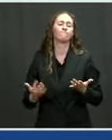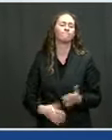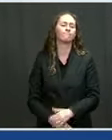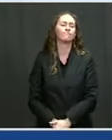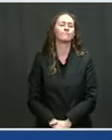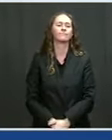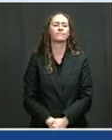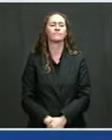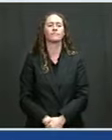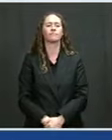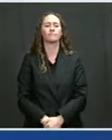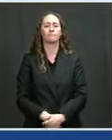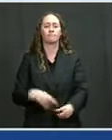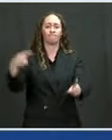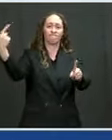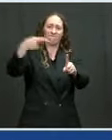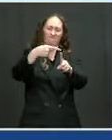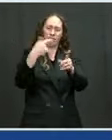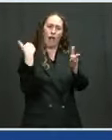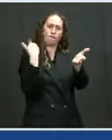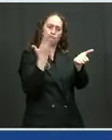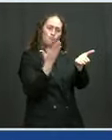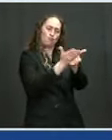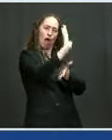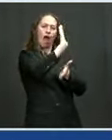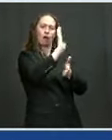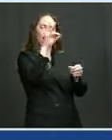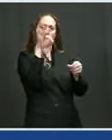to vote. The right to vote.